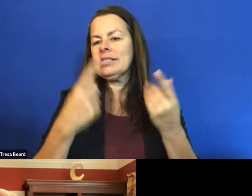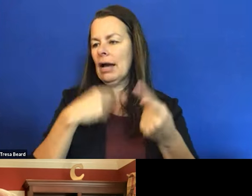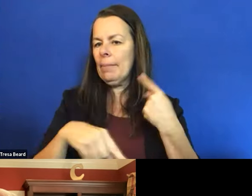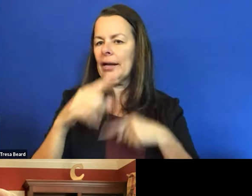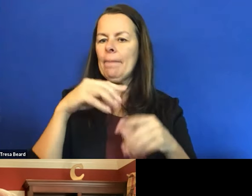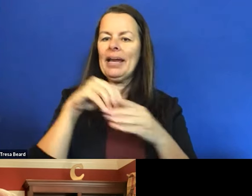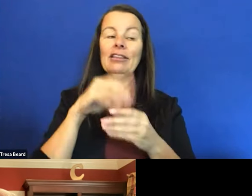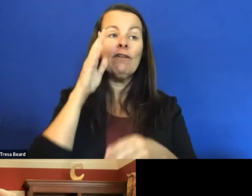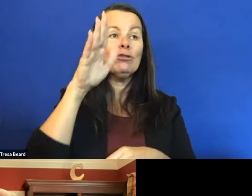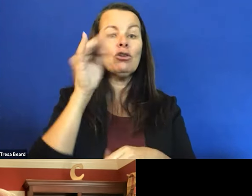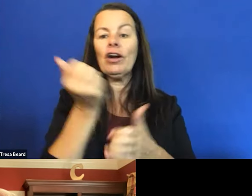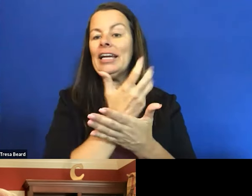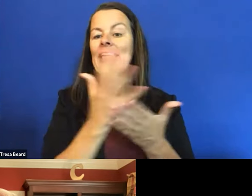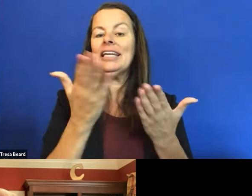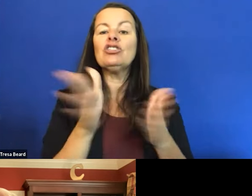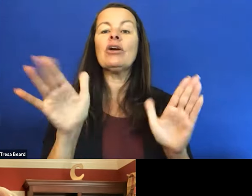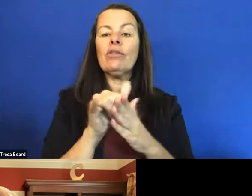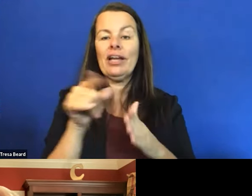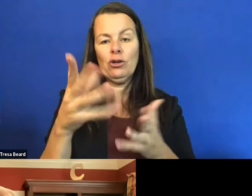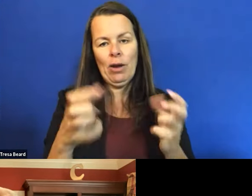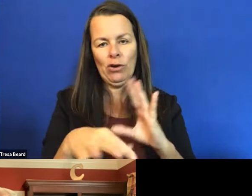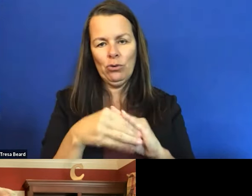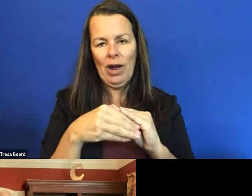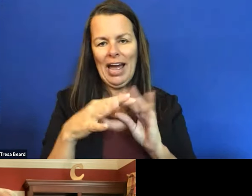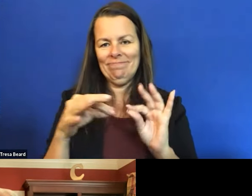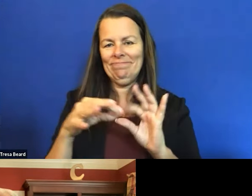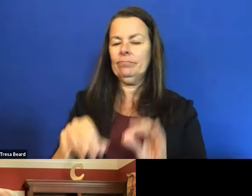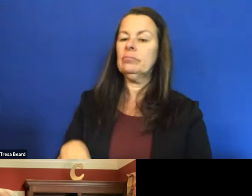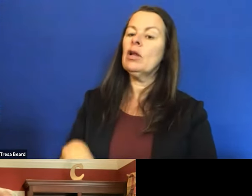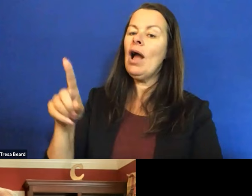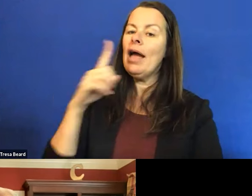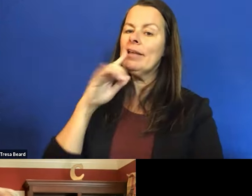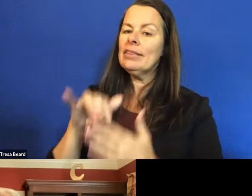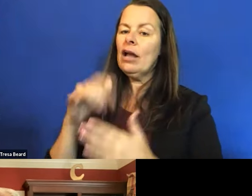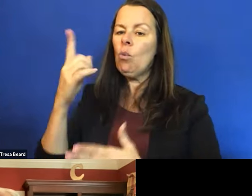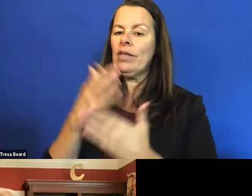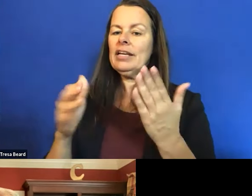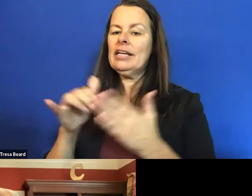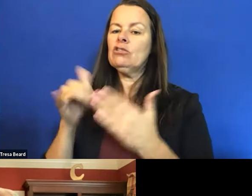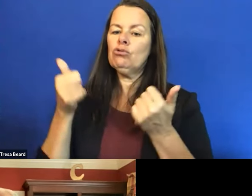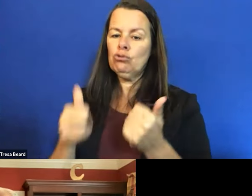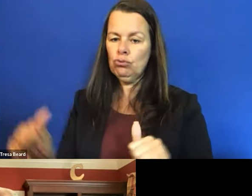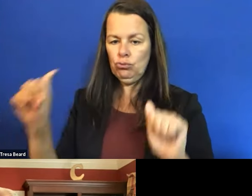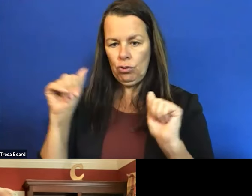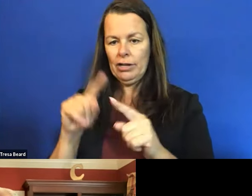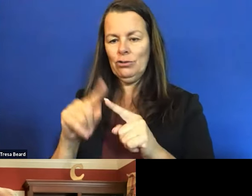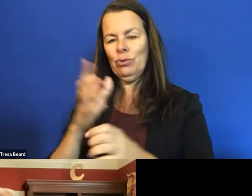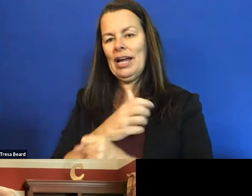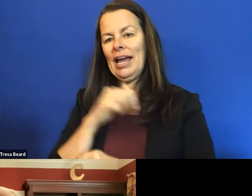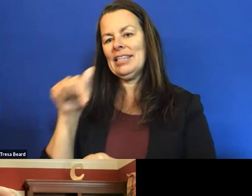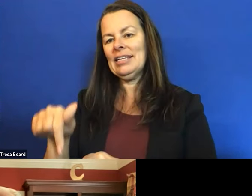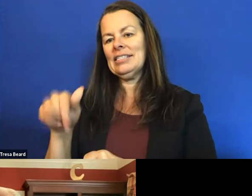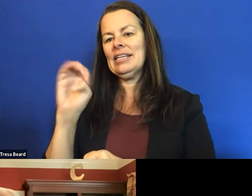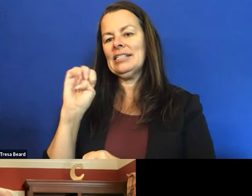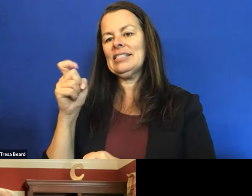general that you want to add. Well, I think the one thing is, is to try to get this, uh, executive order